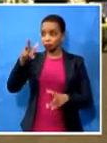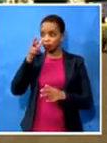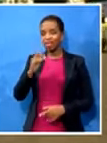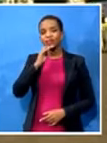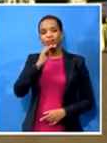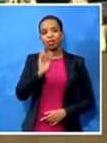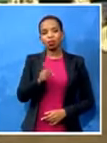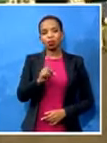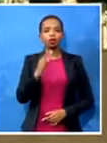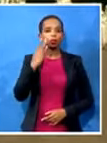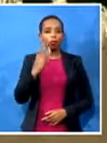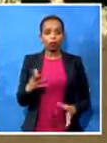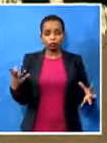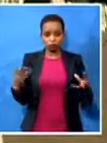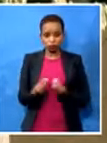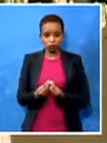stronger.